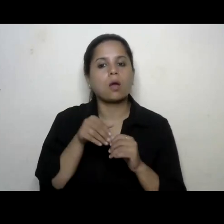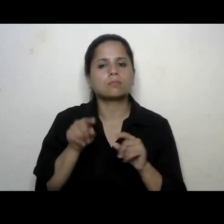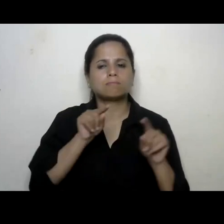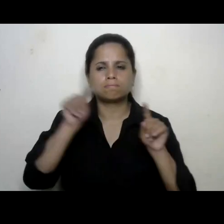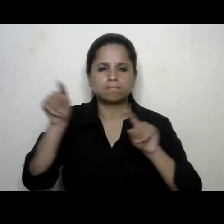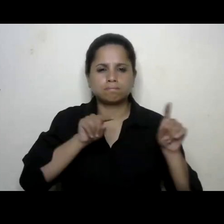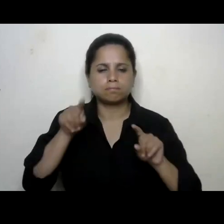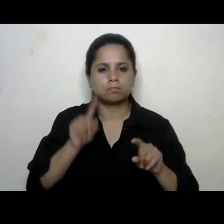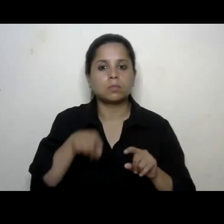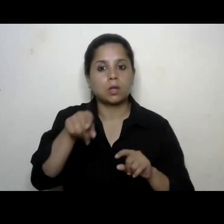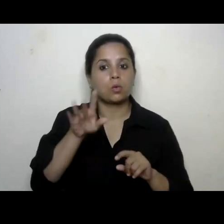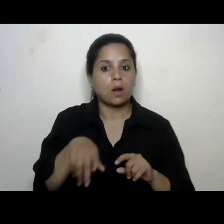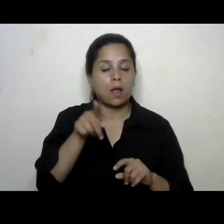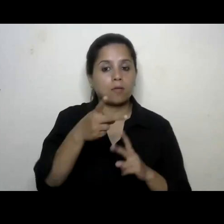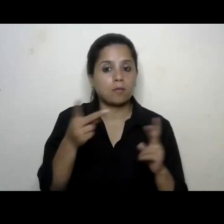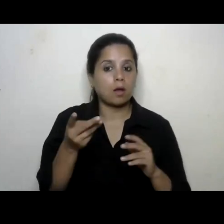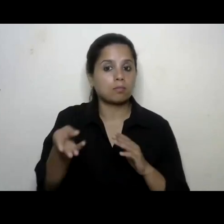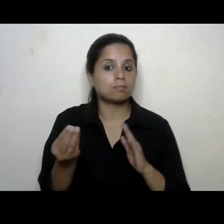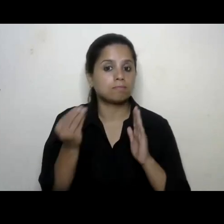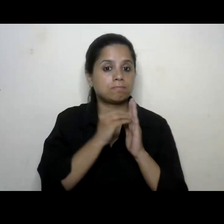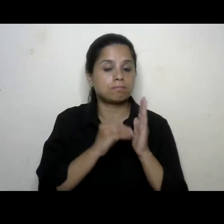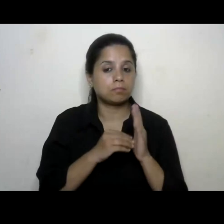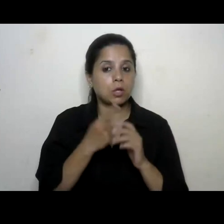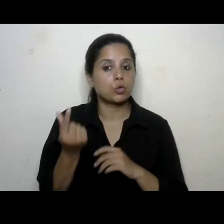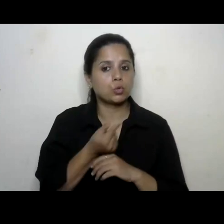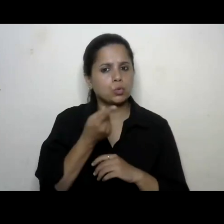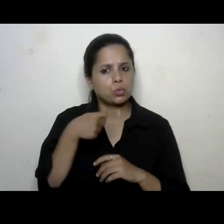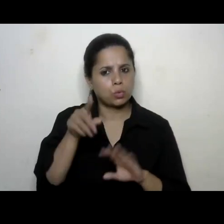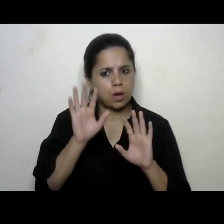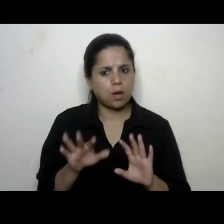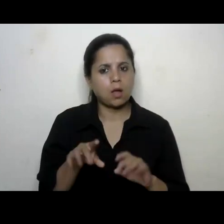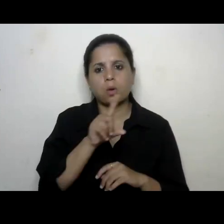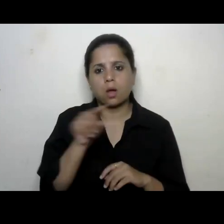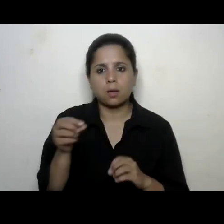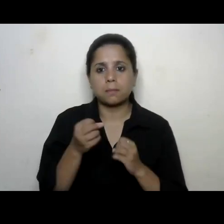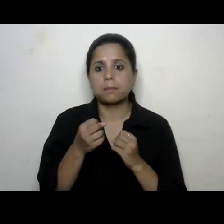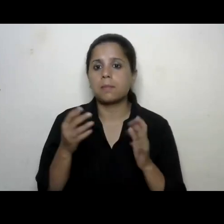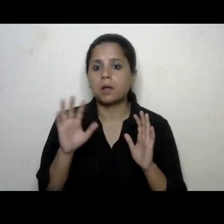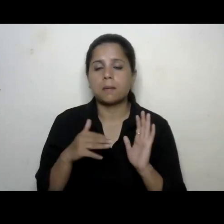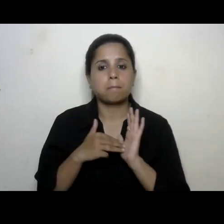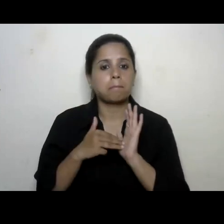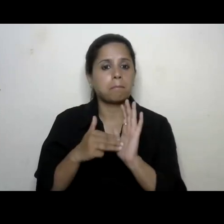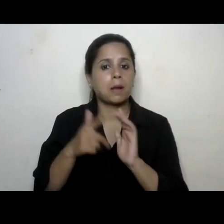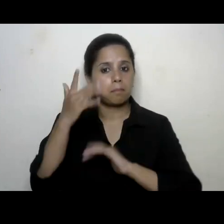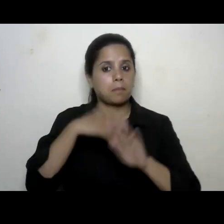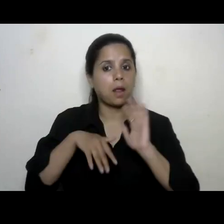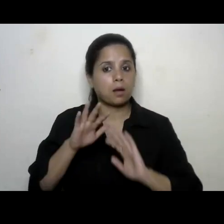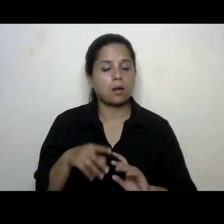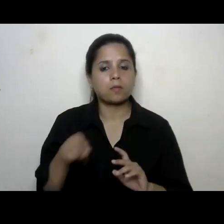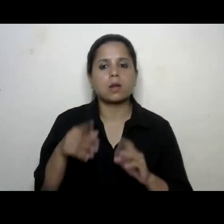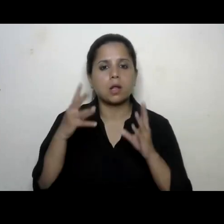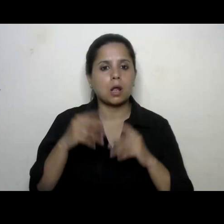The repository that we have is huge, it's 100 million plus and counting.